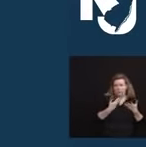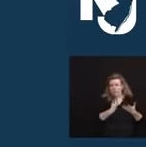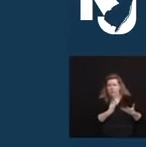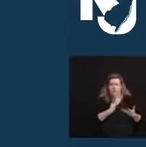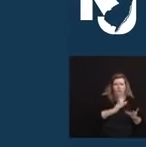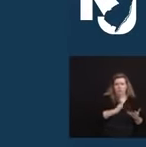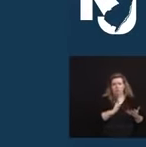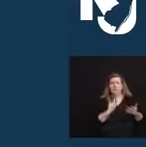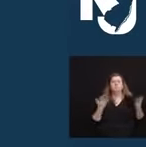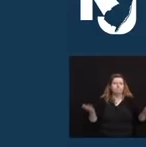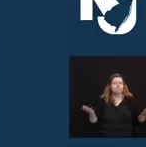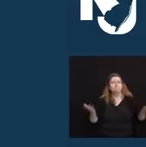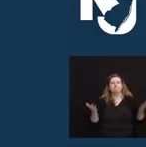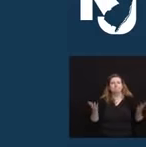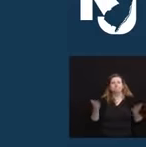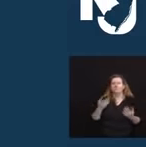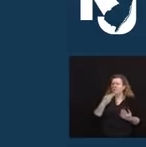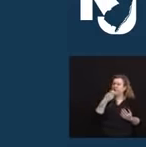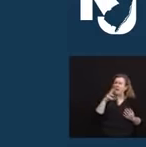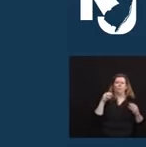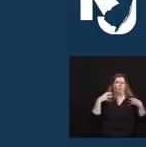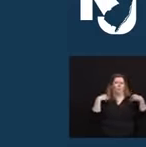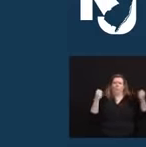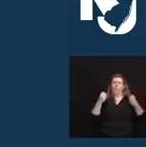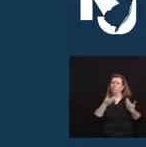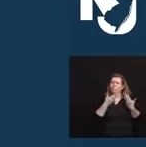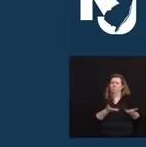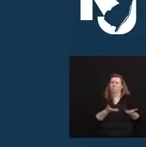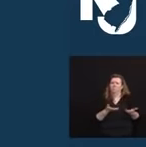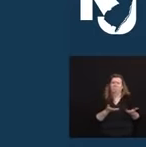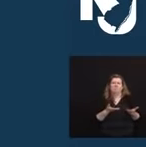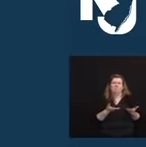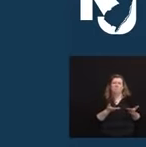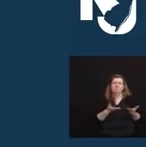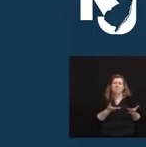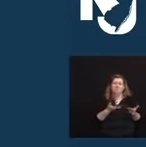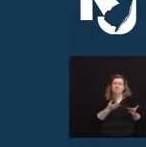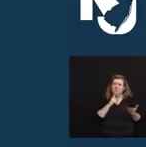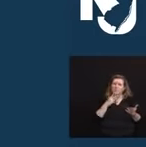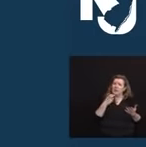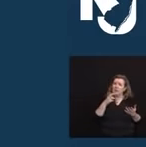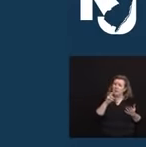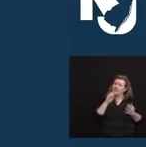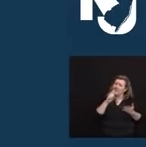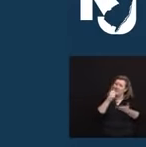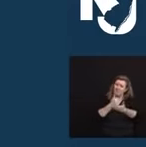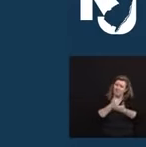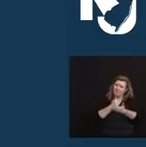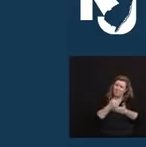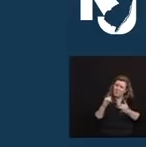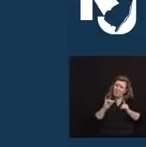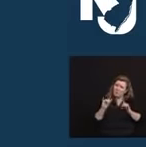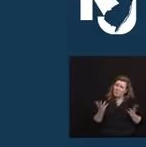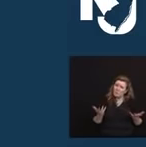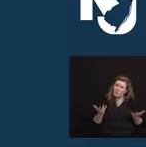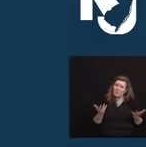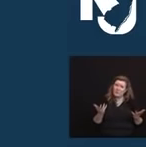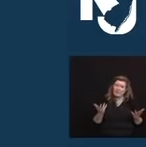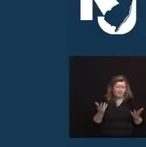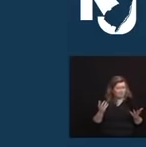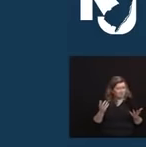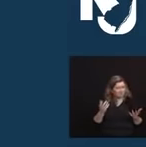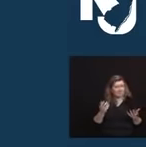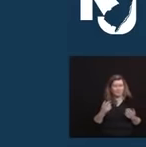heroes can need help. If you do, please make the call. And help. I know we're throwing a lot of